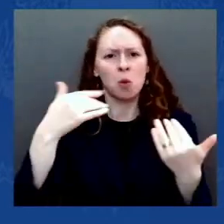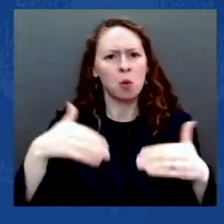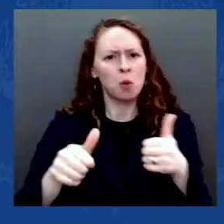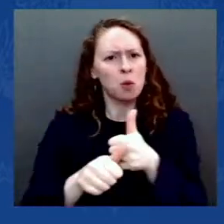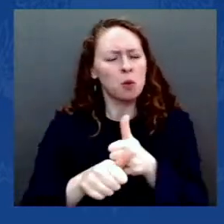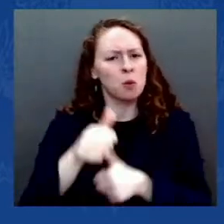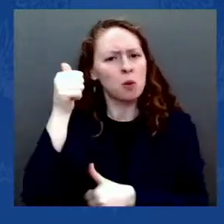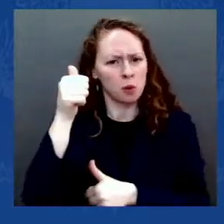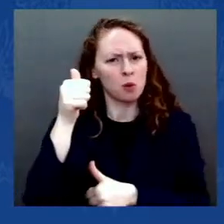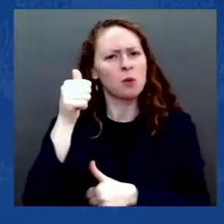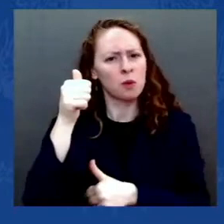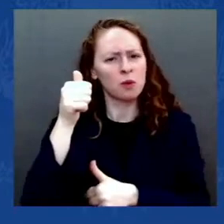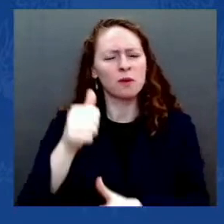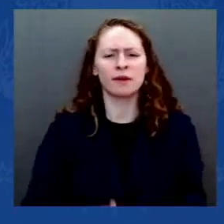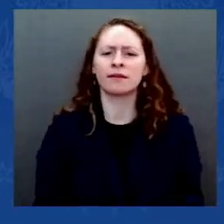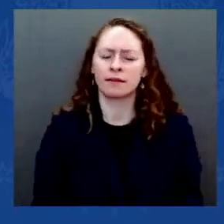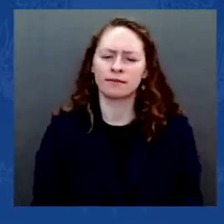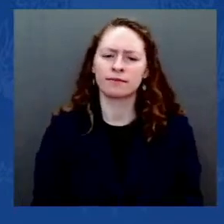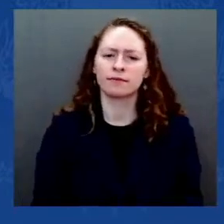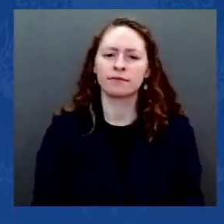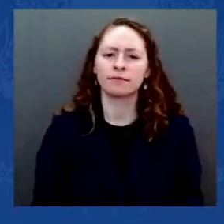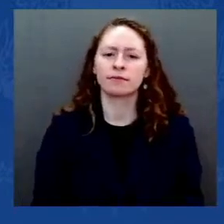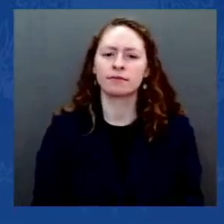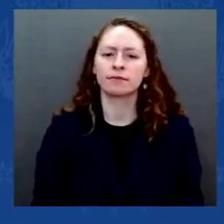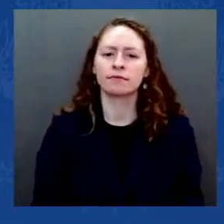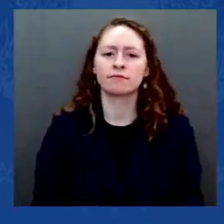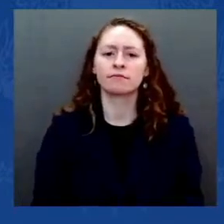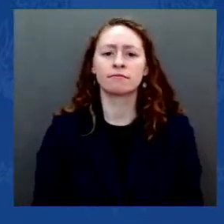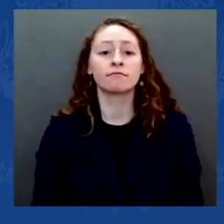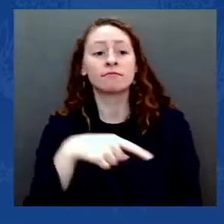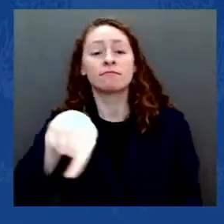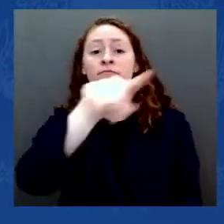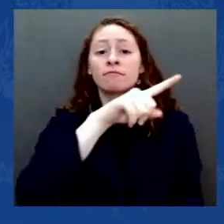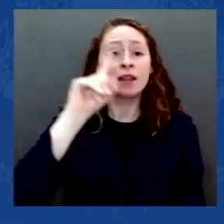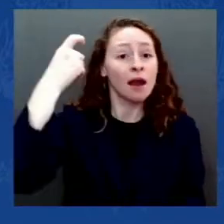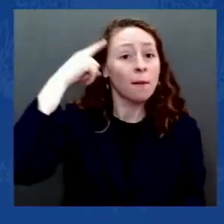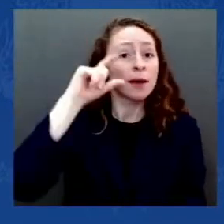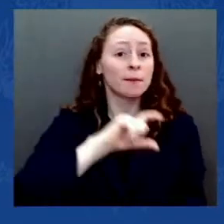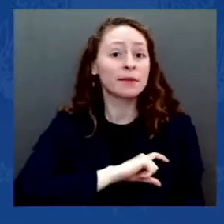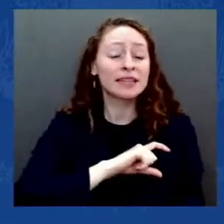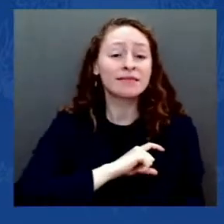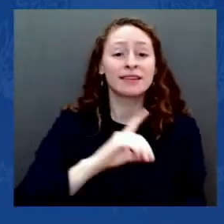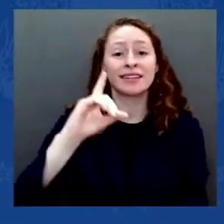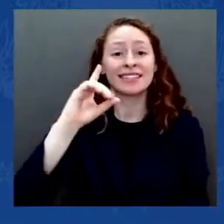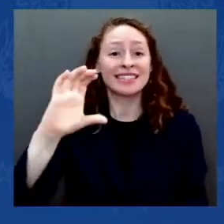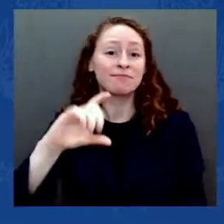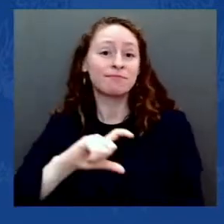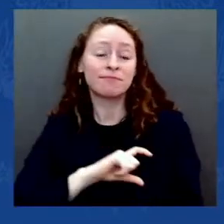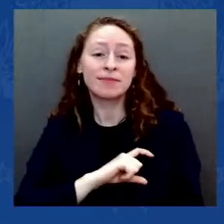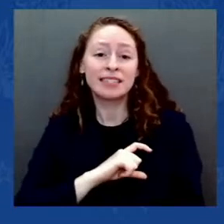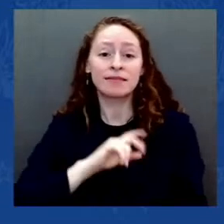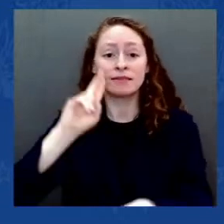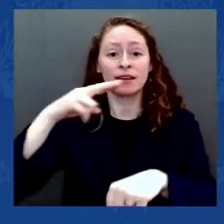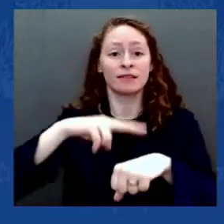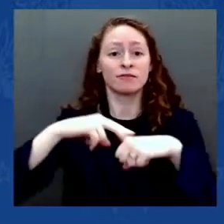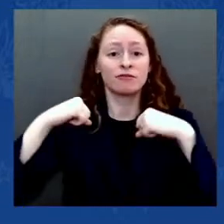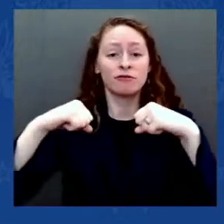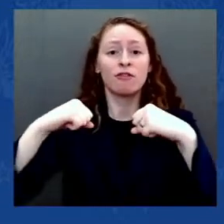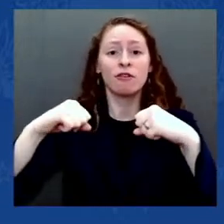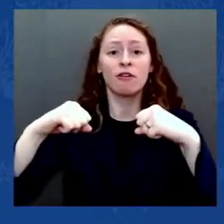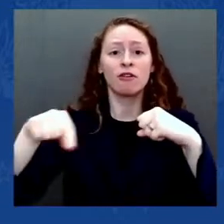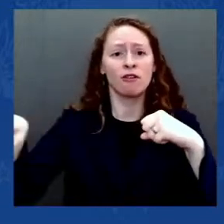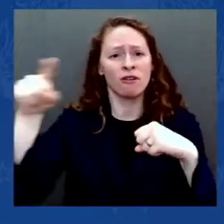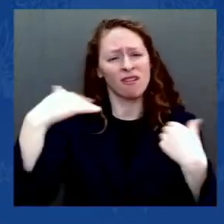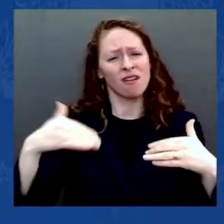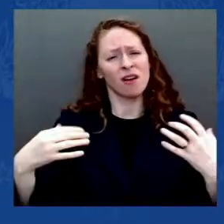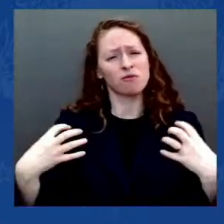the D.C. Metropolitan Police Department, the National Guard, and other brave law enforcement officials saved the rule